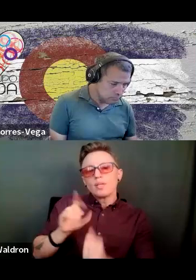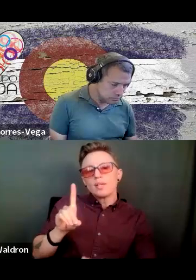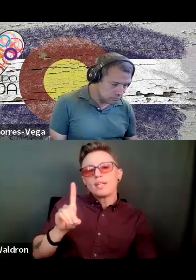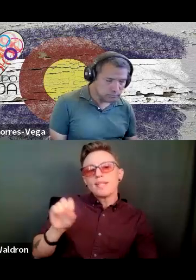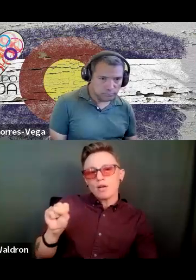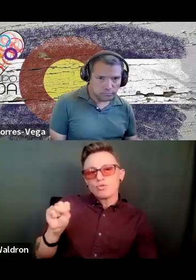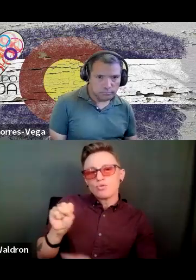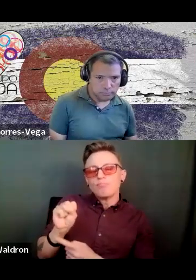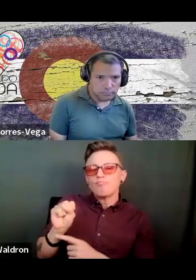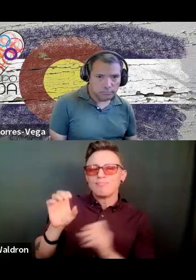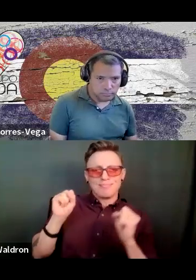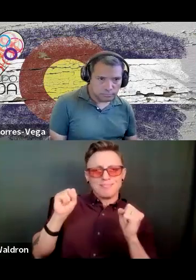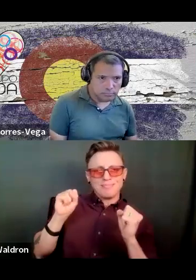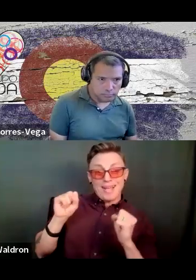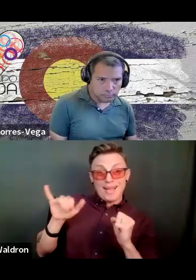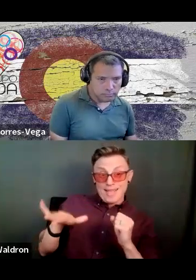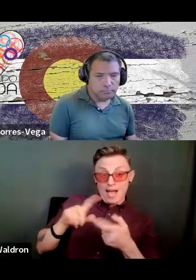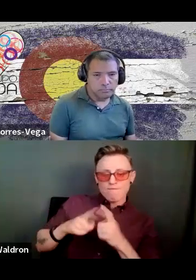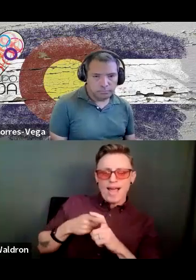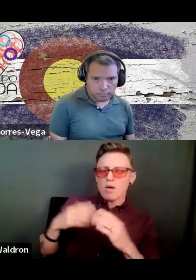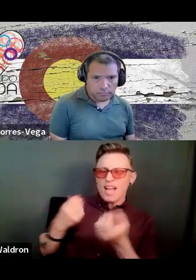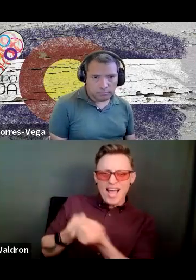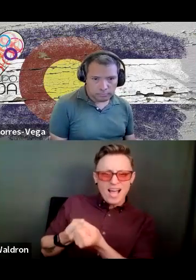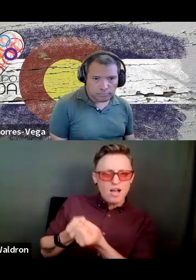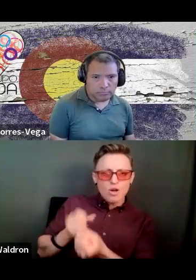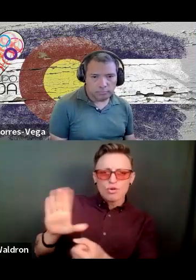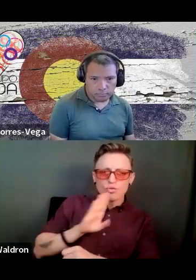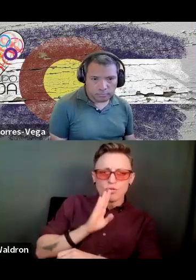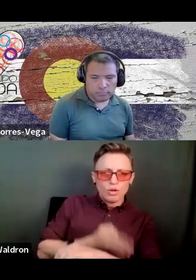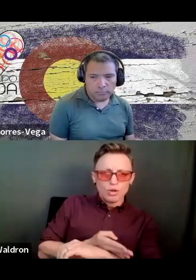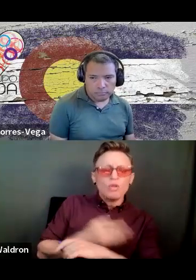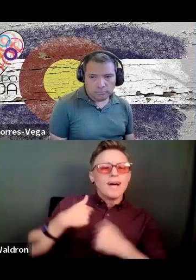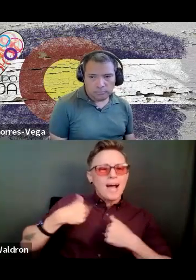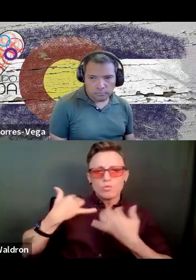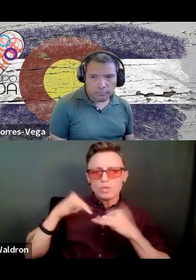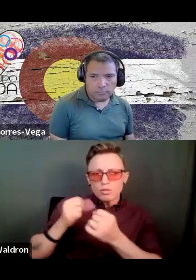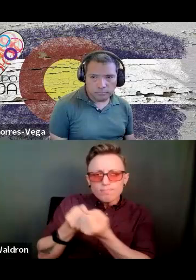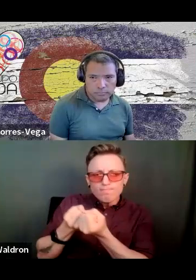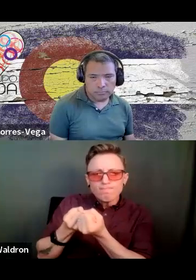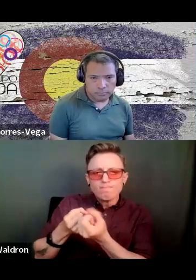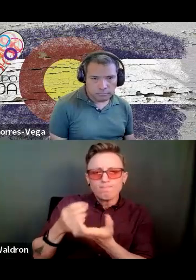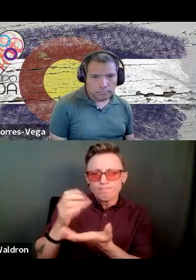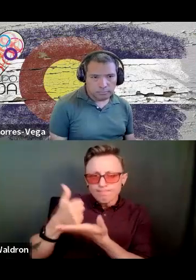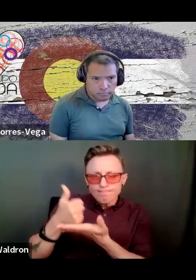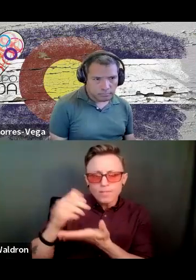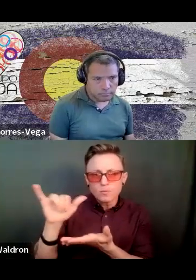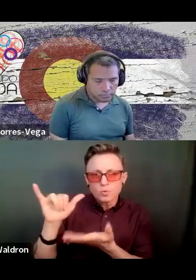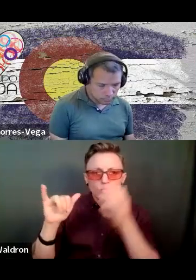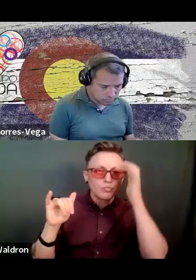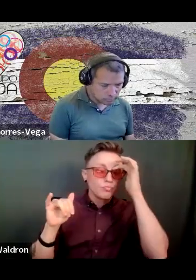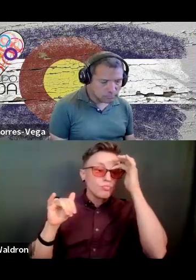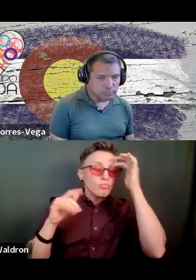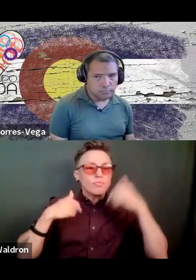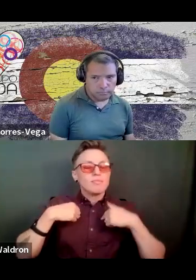amazing advocate for her child as well. But there are times when I try to help her as well. So I think just being that resource for